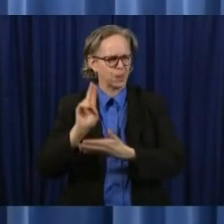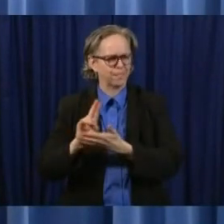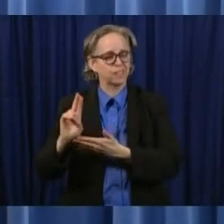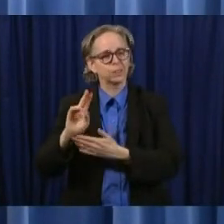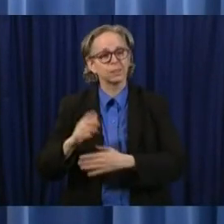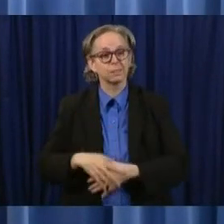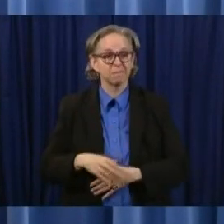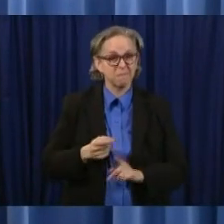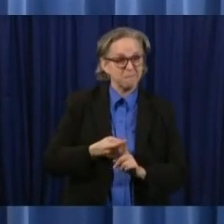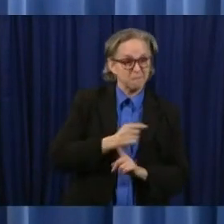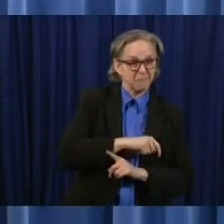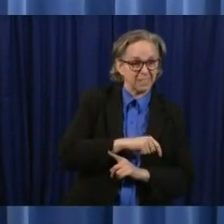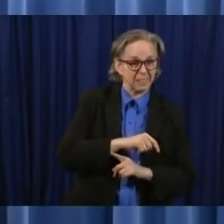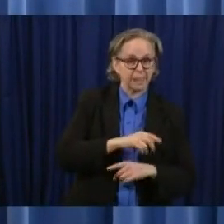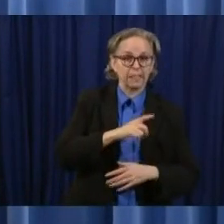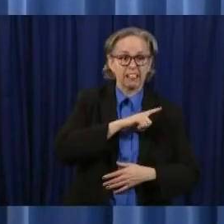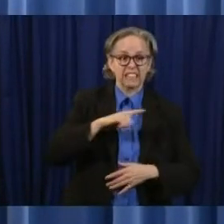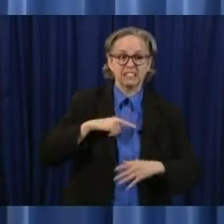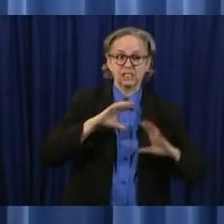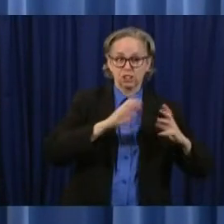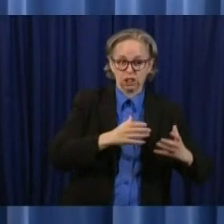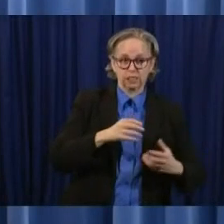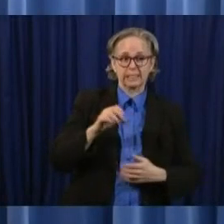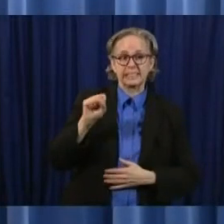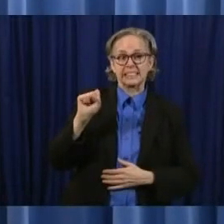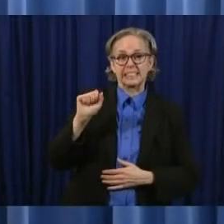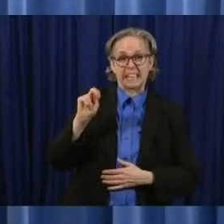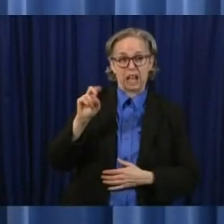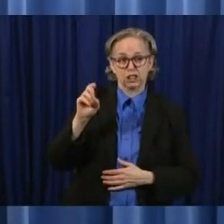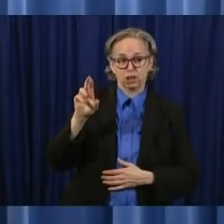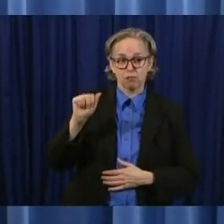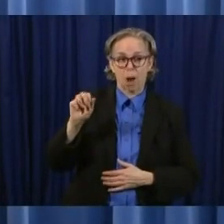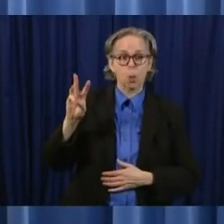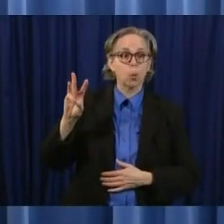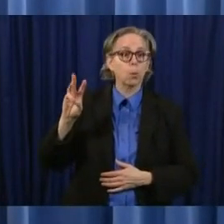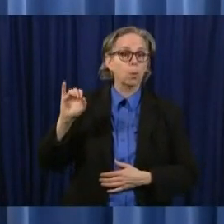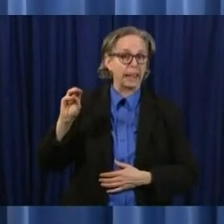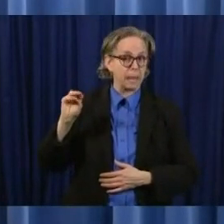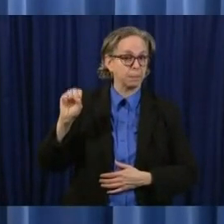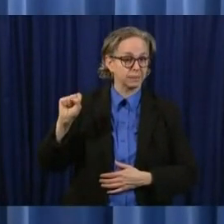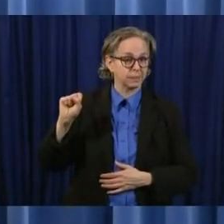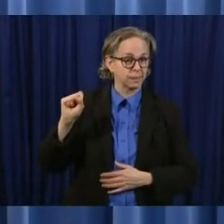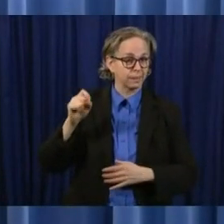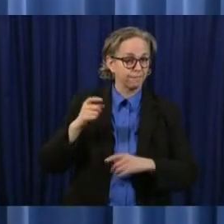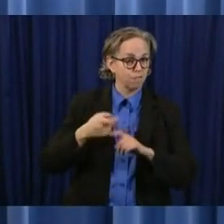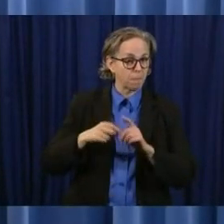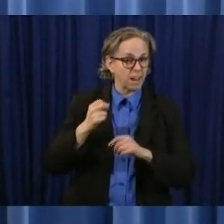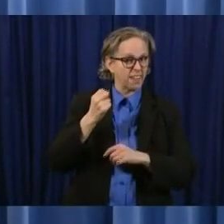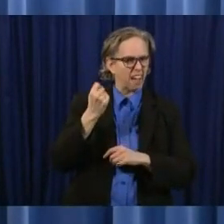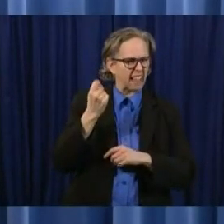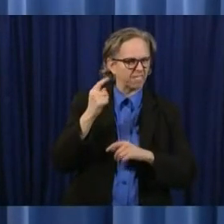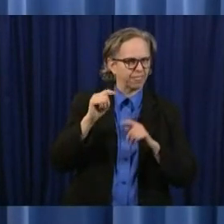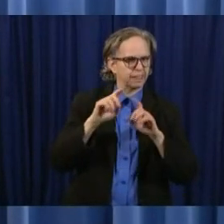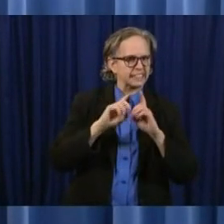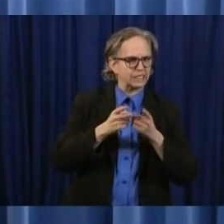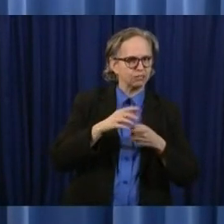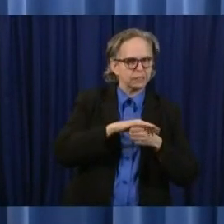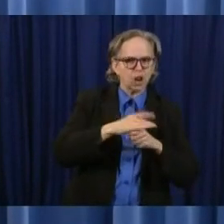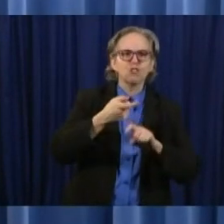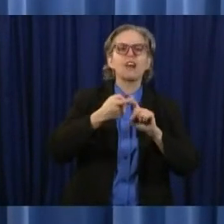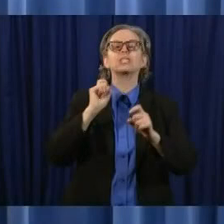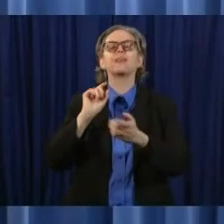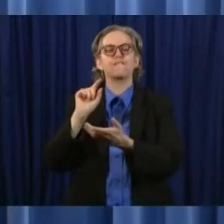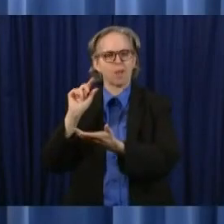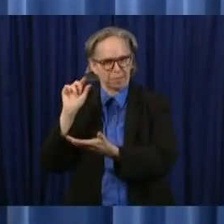from Cleveland state senator for the 11th district graduated from Tiffin as did our tax commissioner